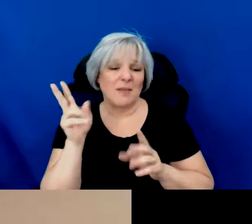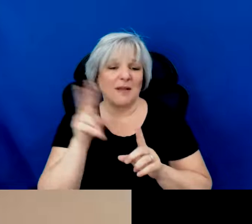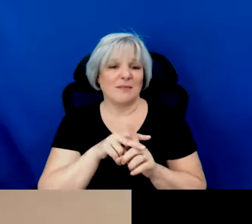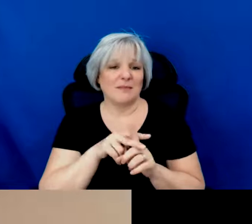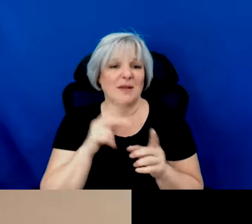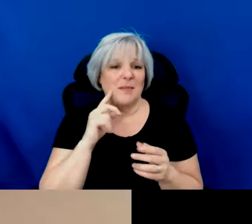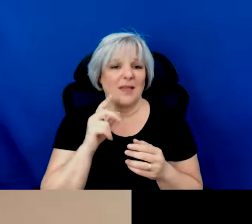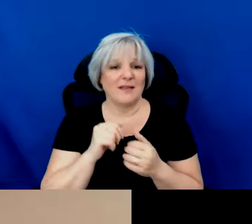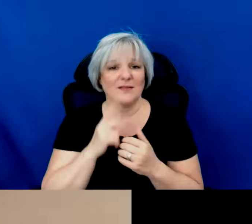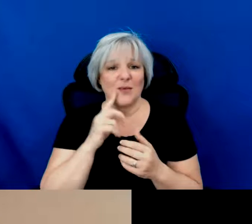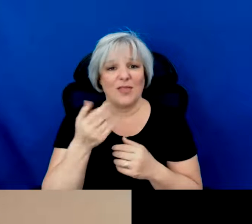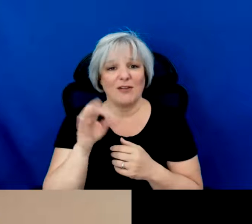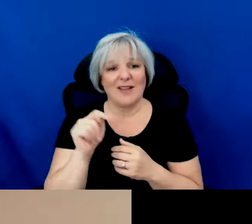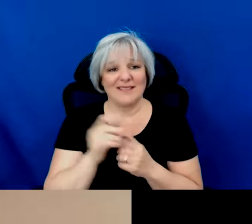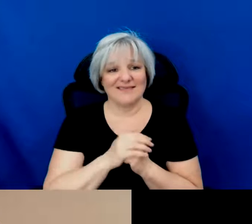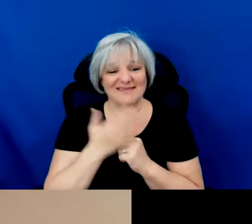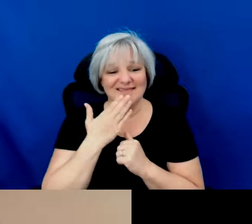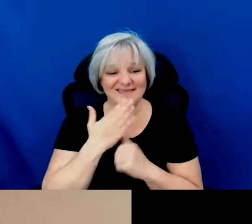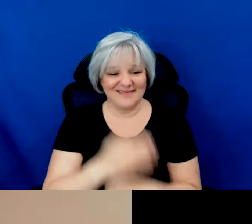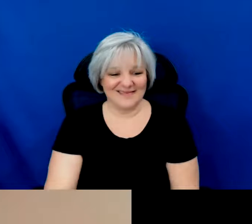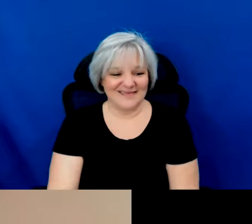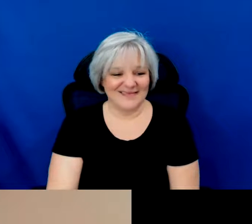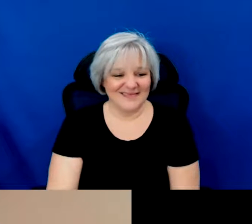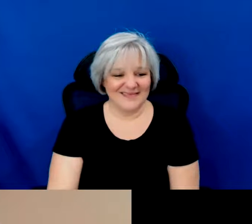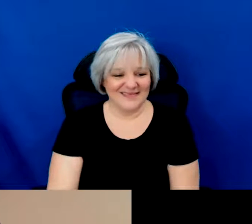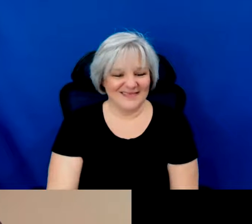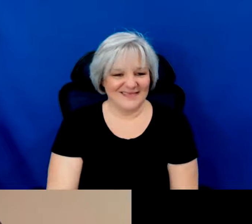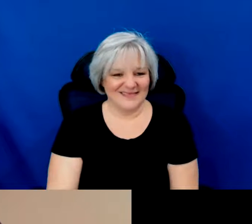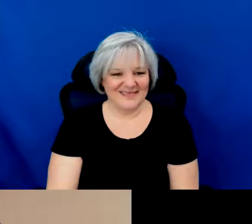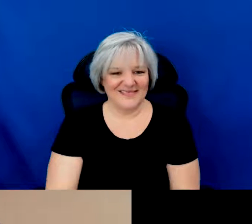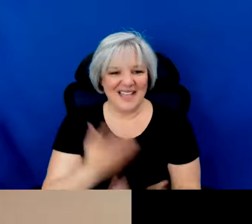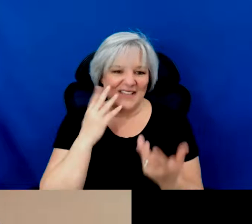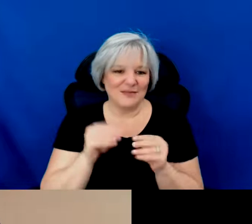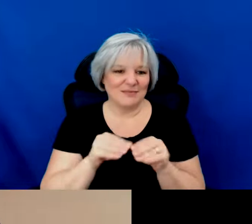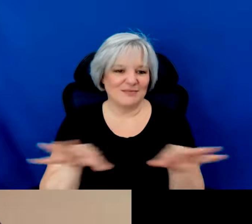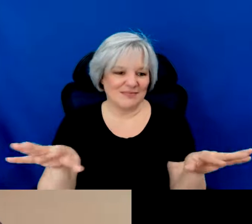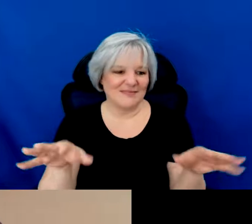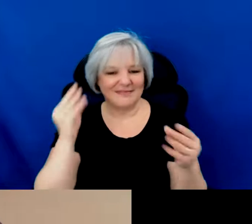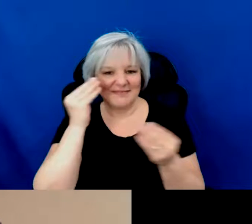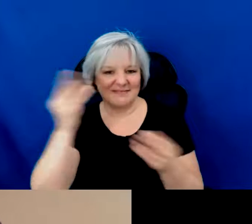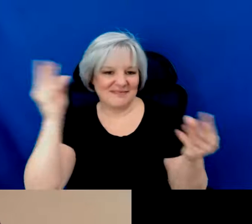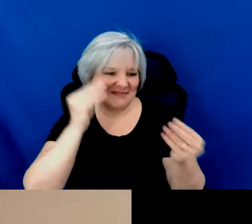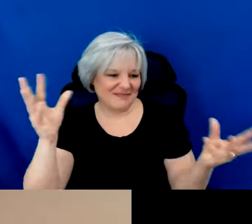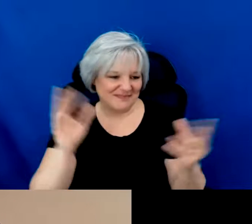Initiatives Grant in this round, um, and that you'll spread the word to fellow presenters in your community.